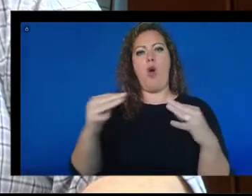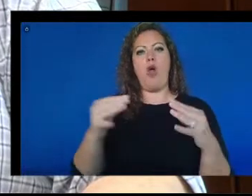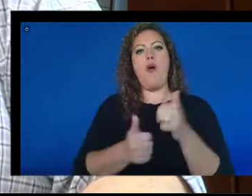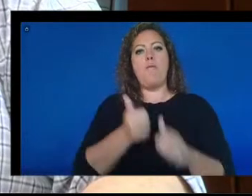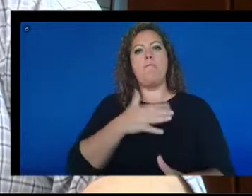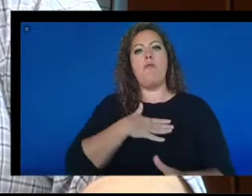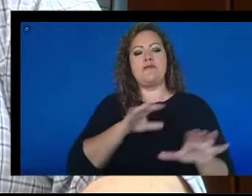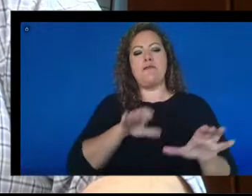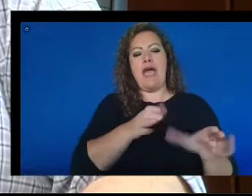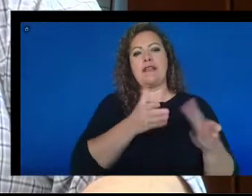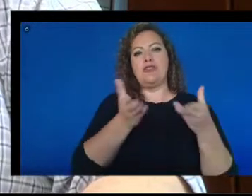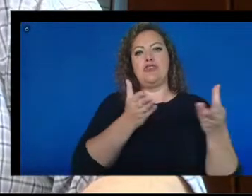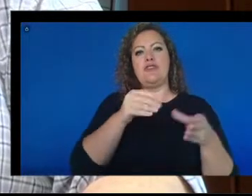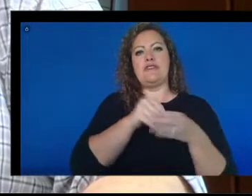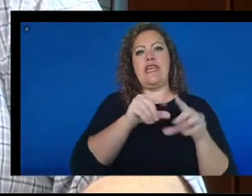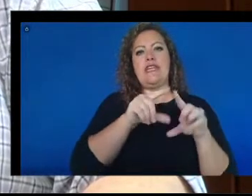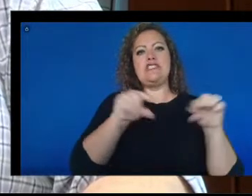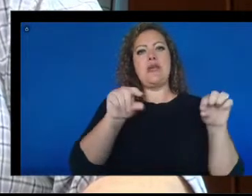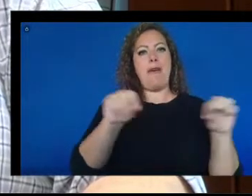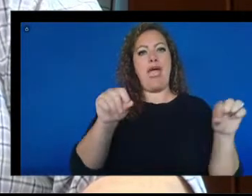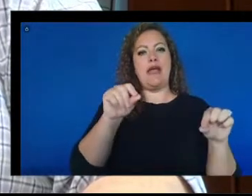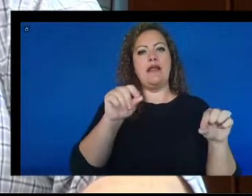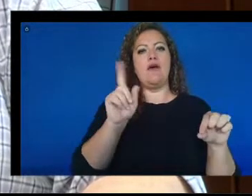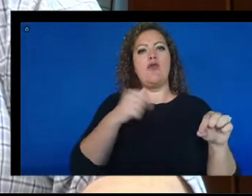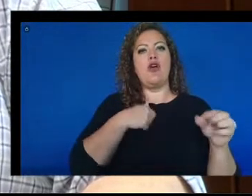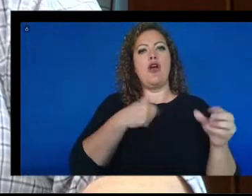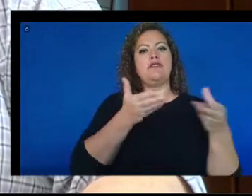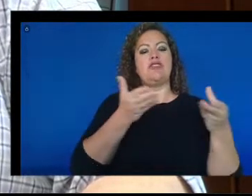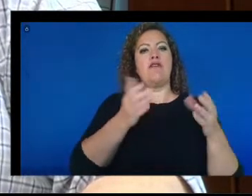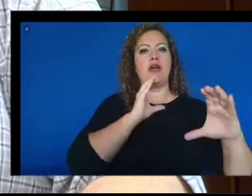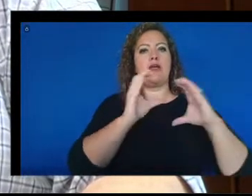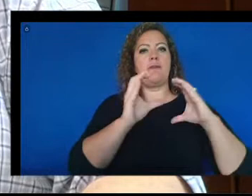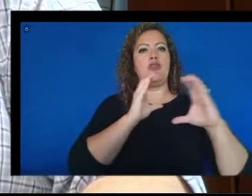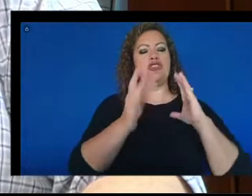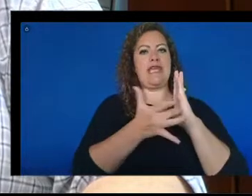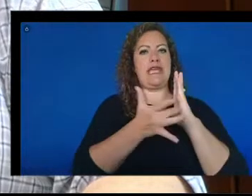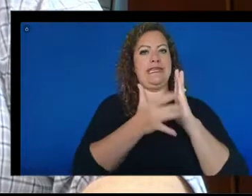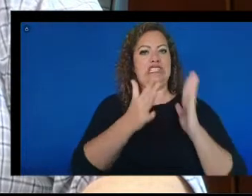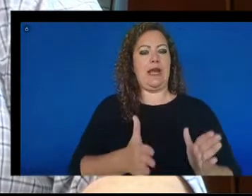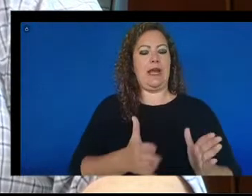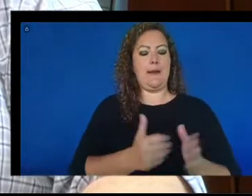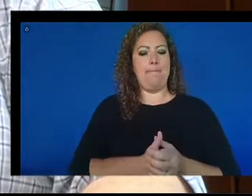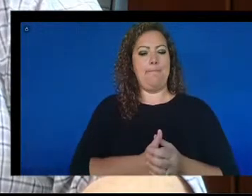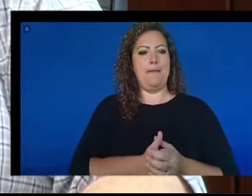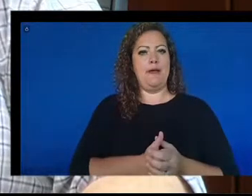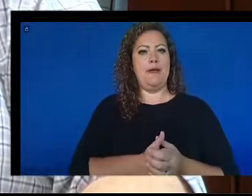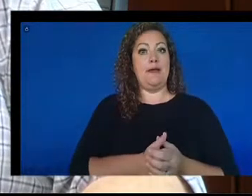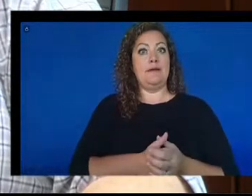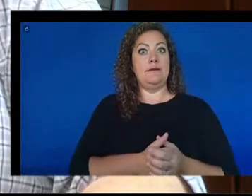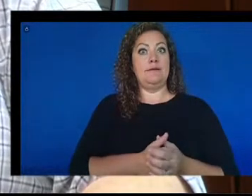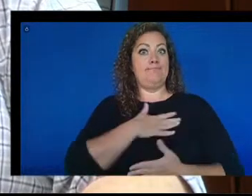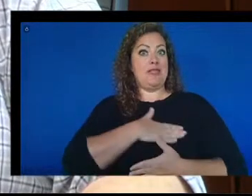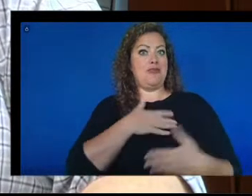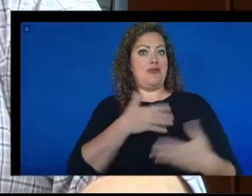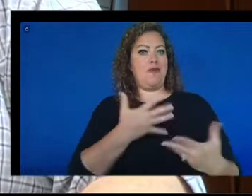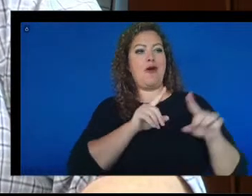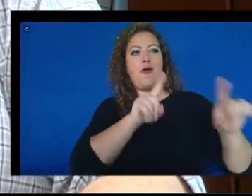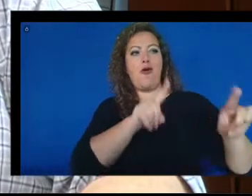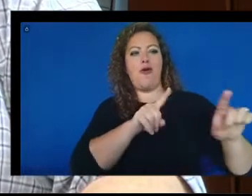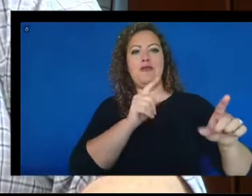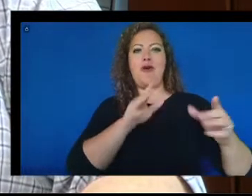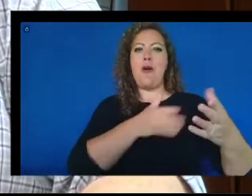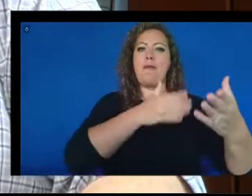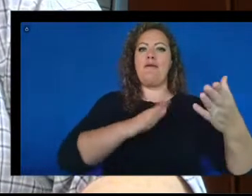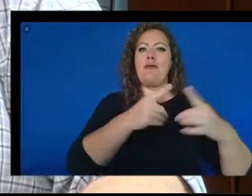service was in Japan where I served as a communications technician. A highlight was attending a performance by Bob